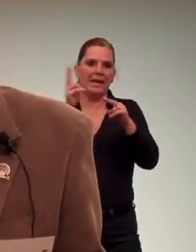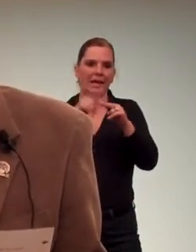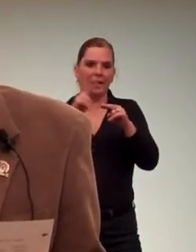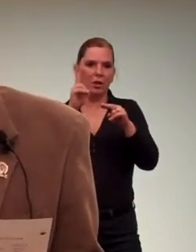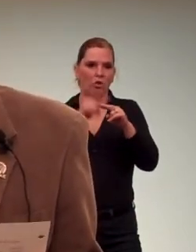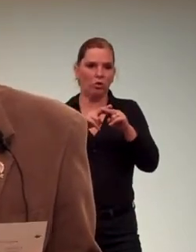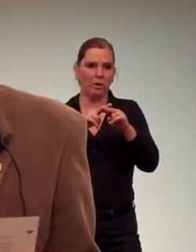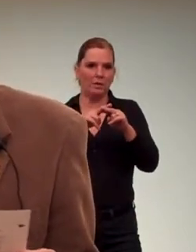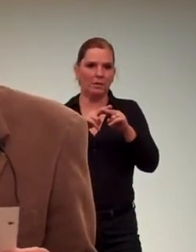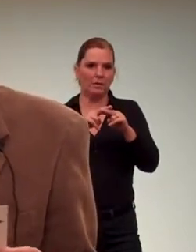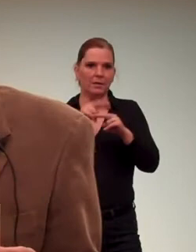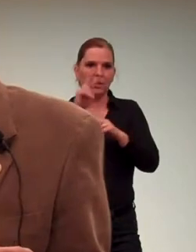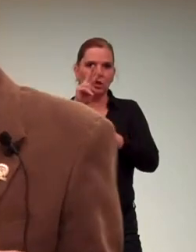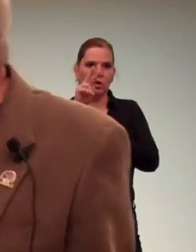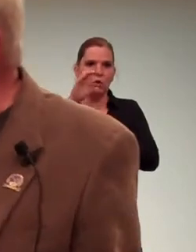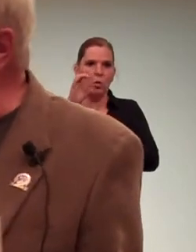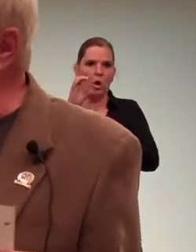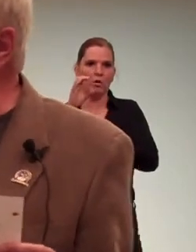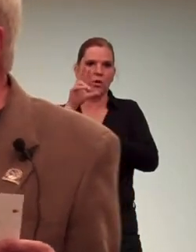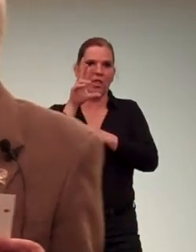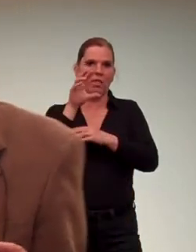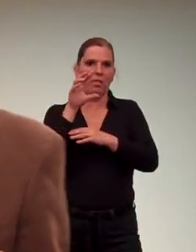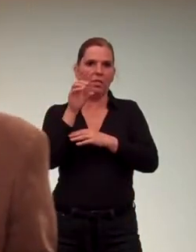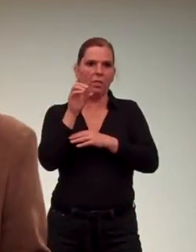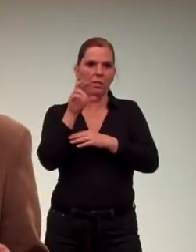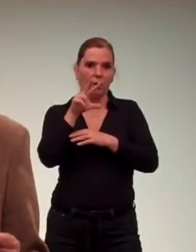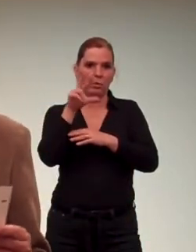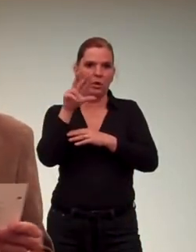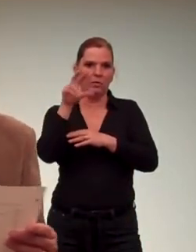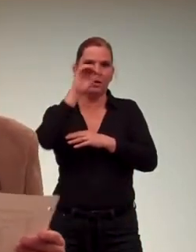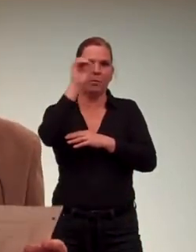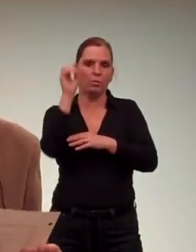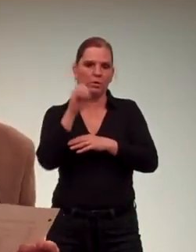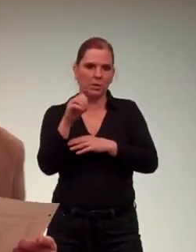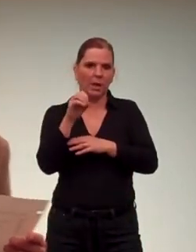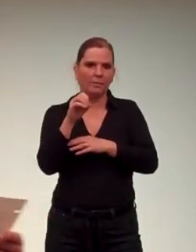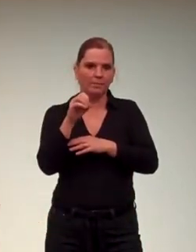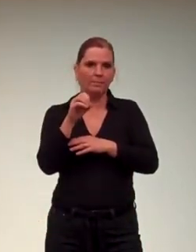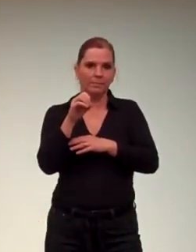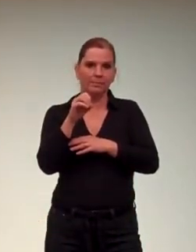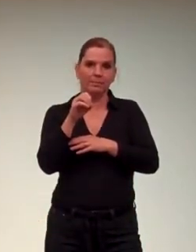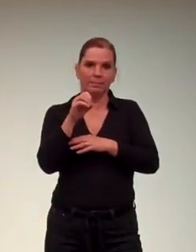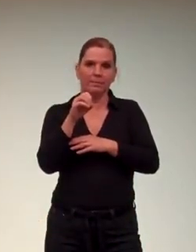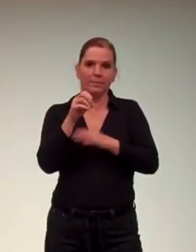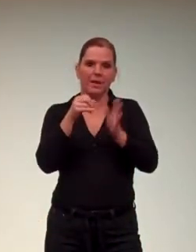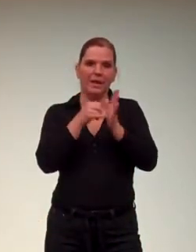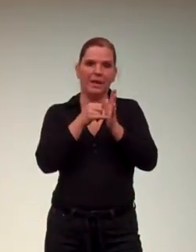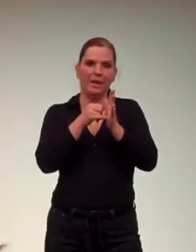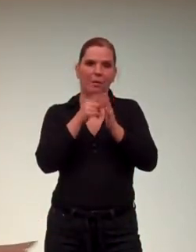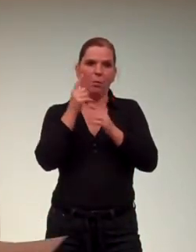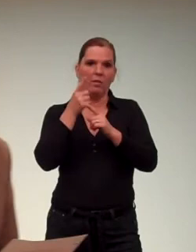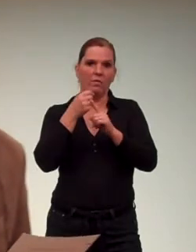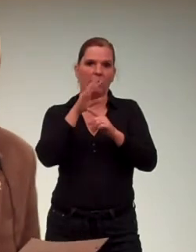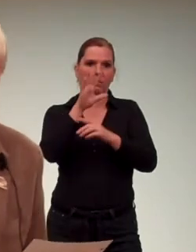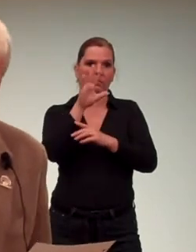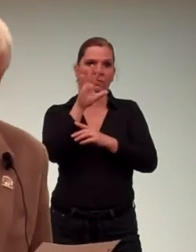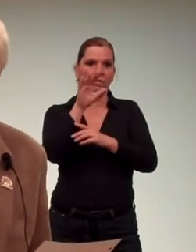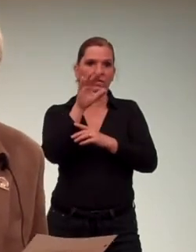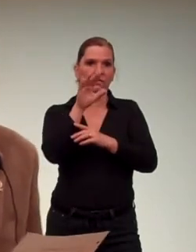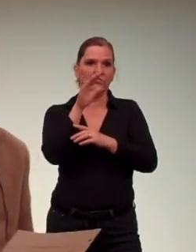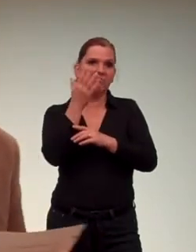233%. It went from 1,500